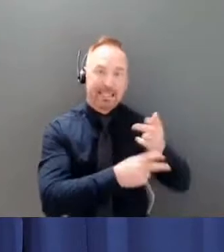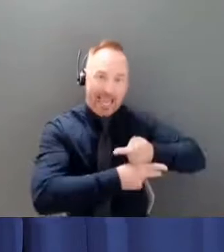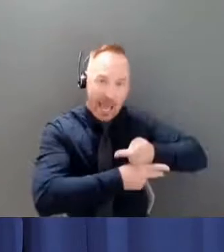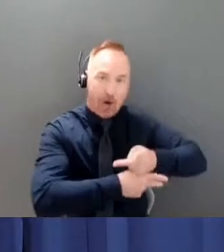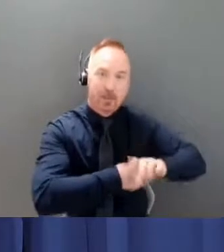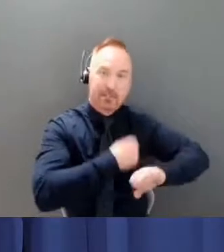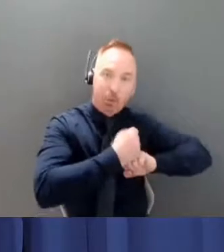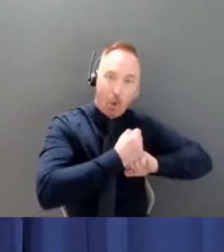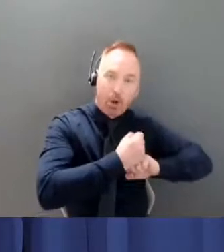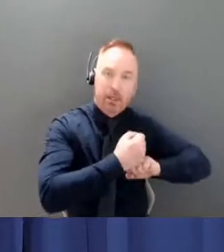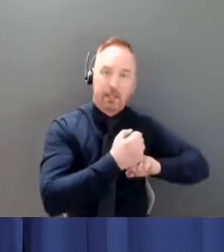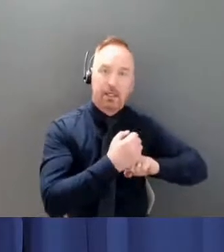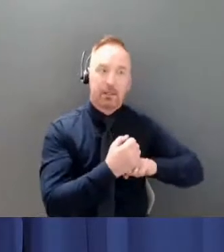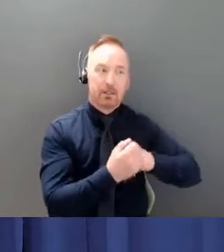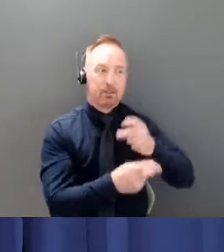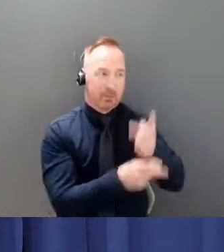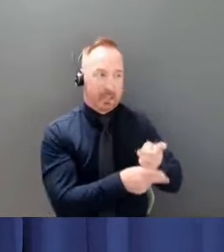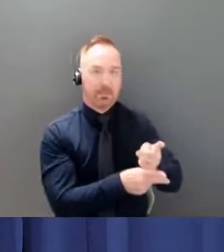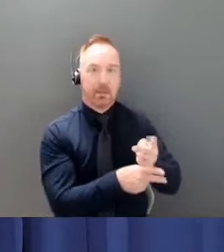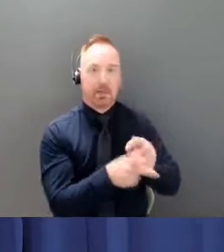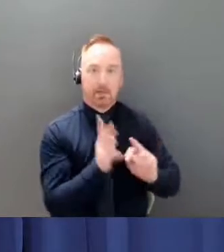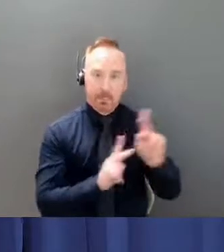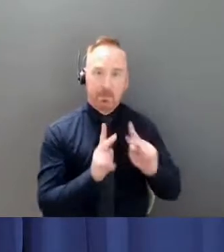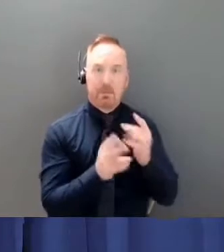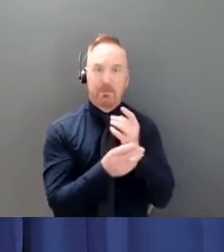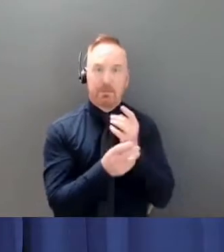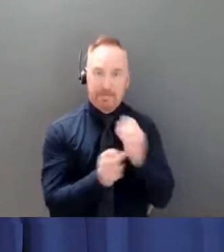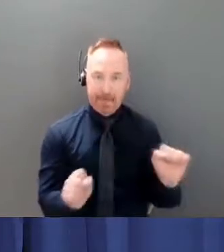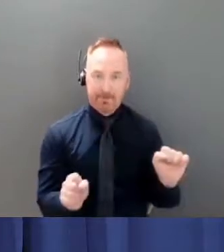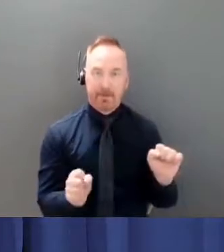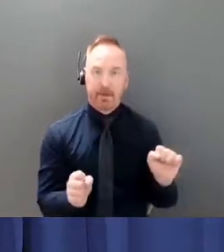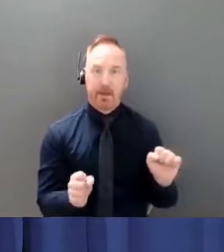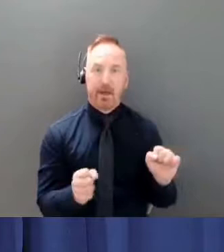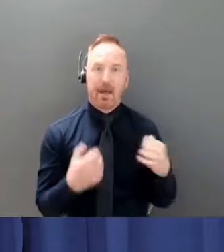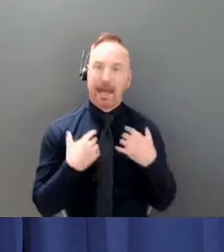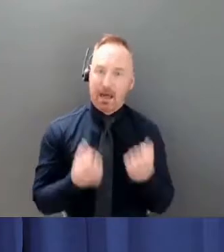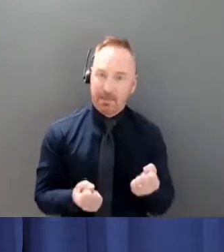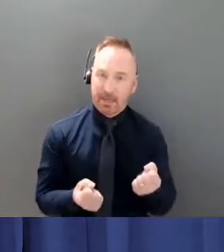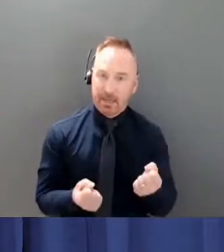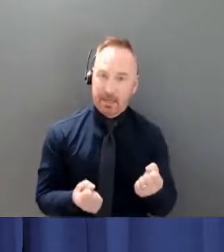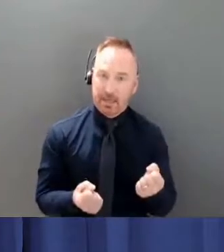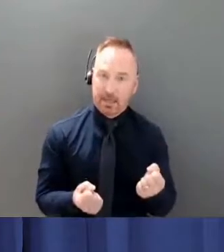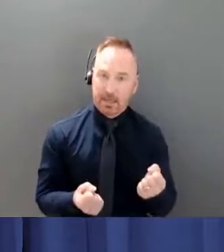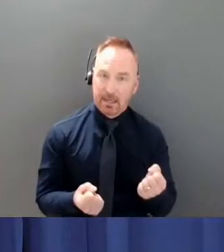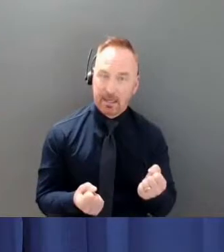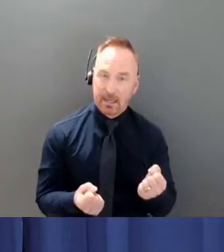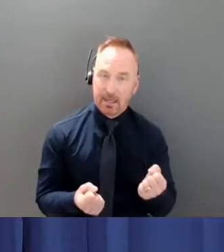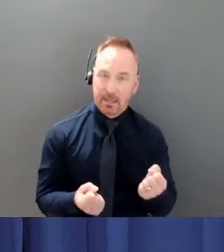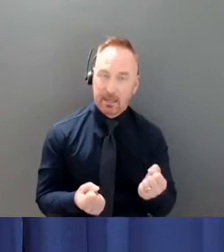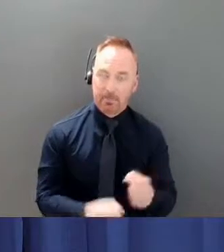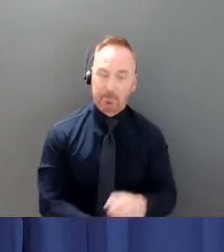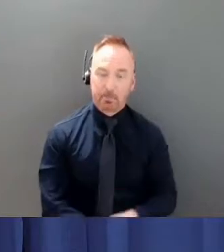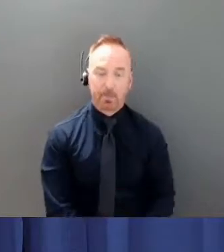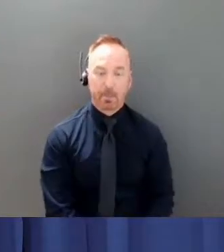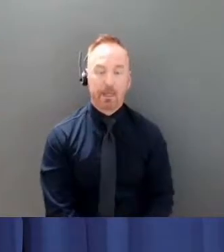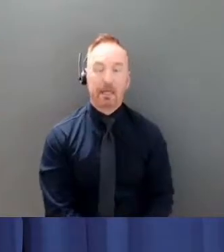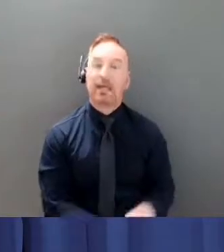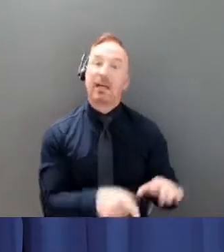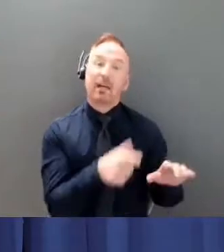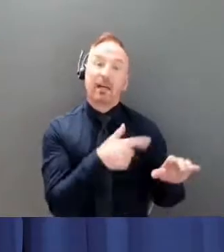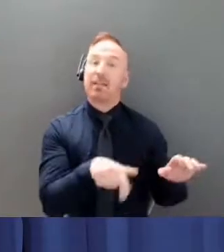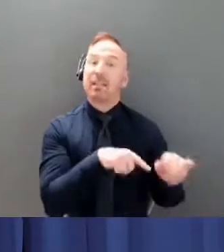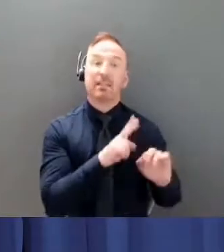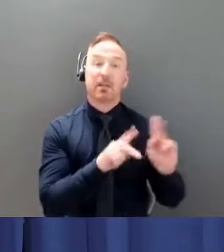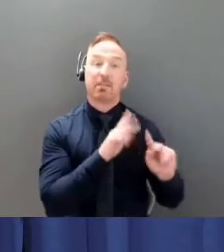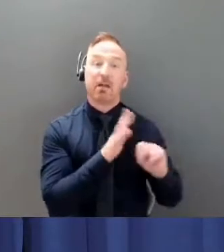safe and well as at whether they're cases or contacts and these people are doing everything they can